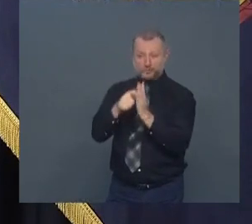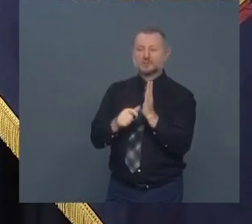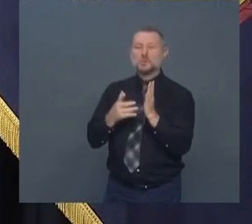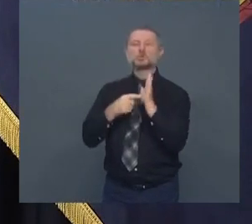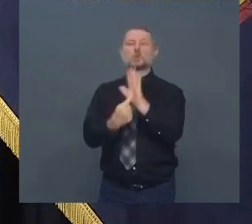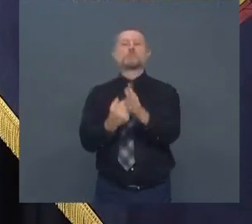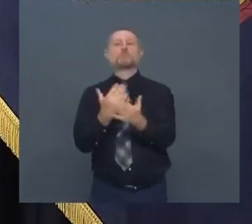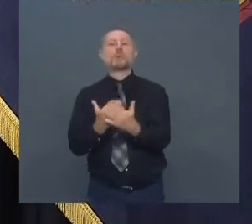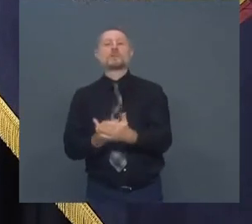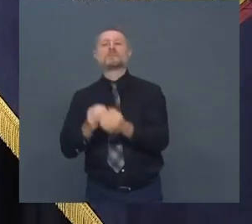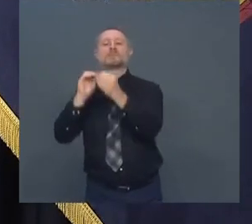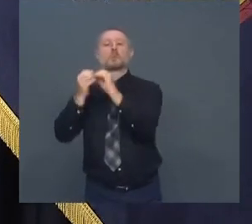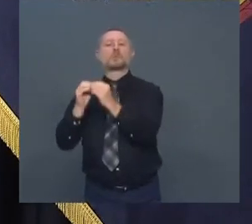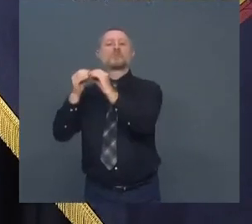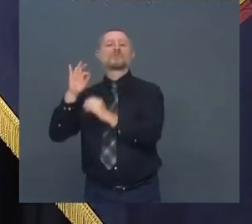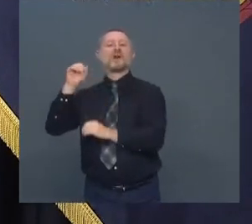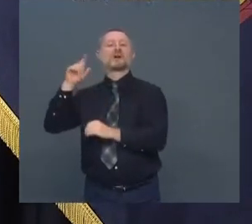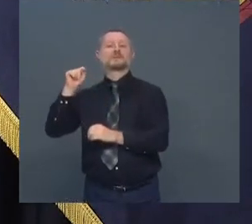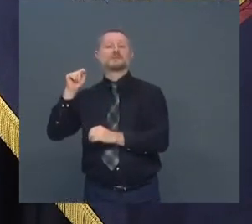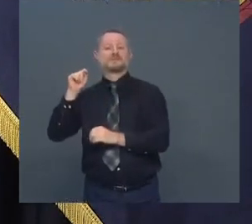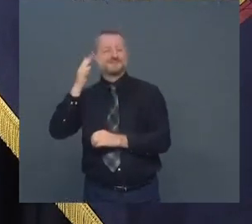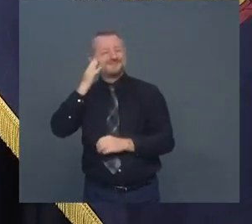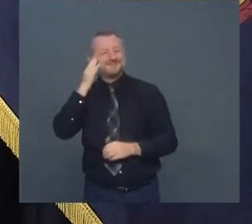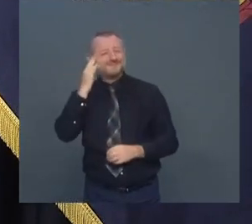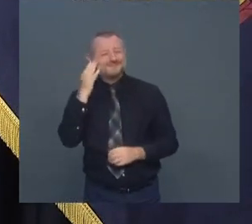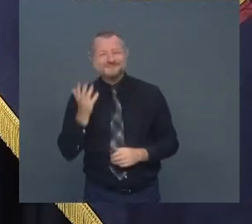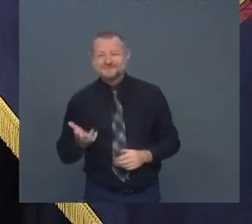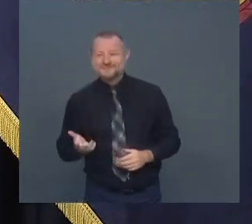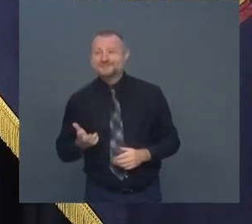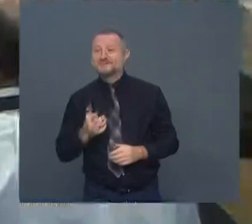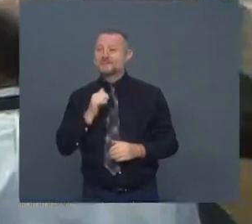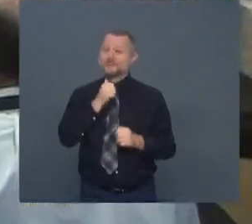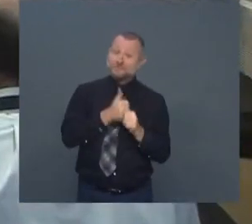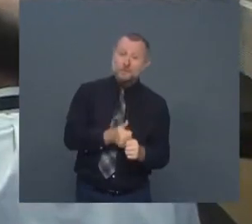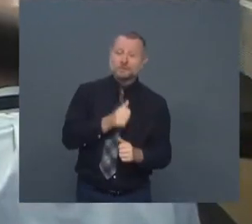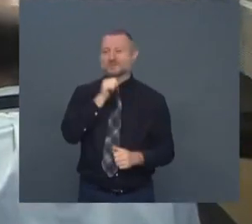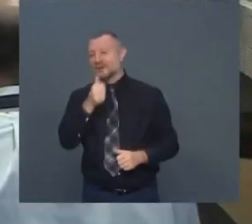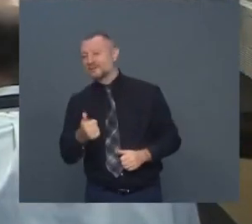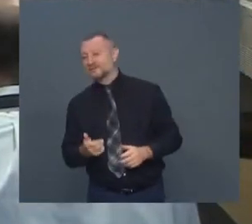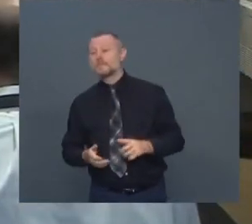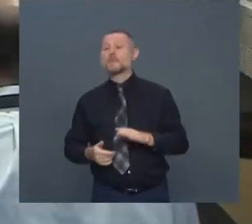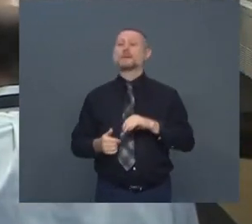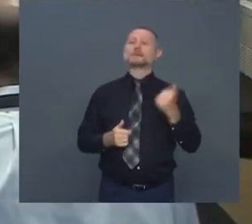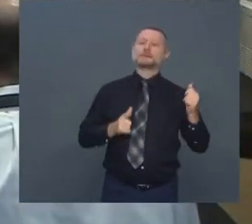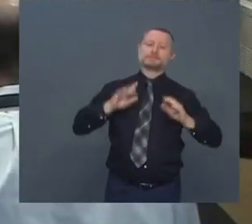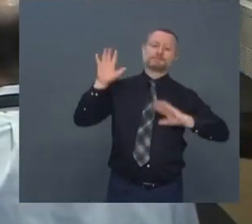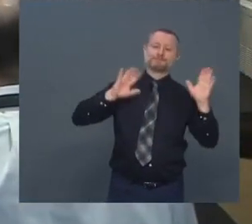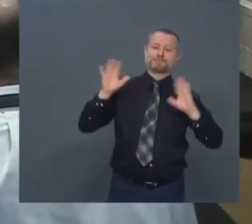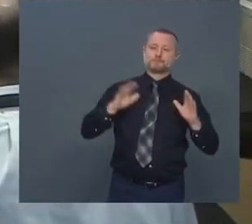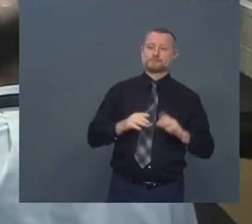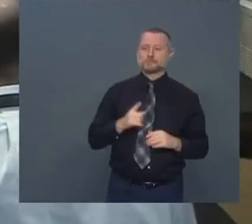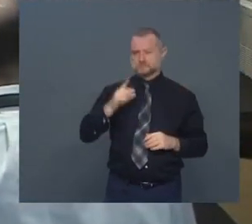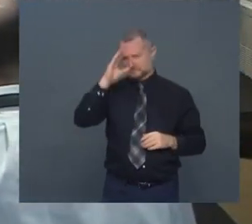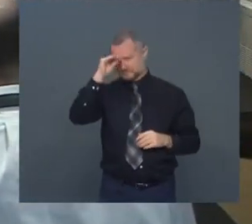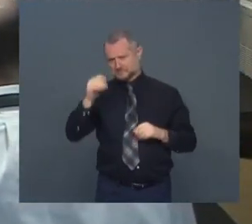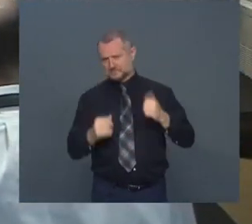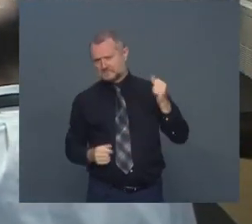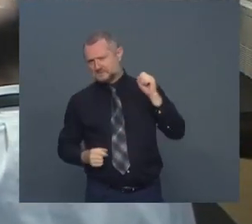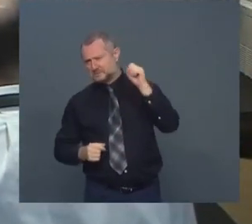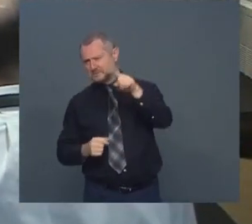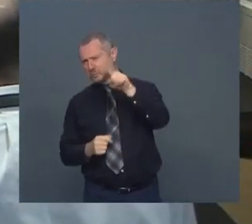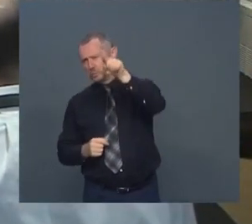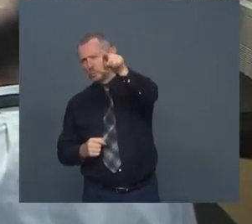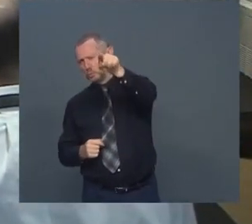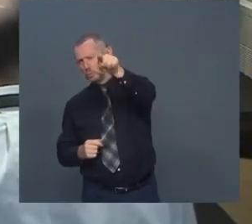and what the results are and then decide are you insisting that